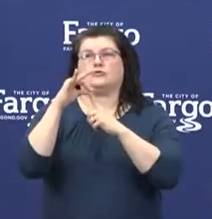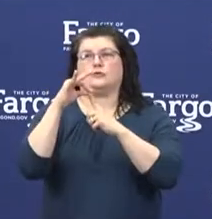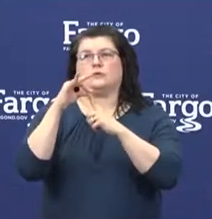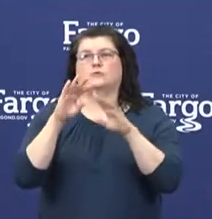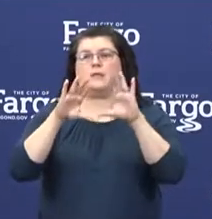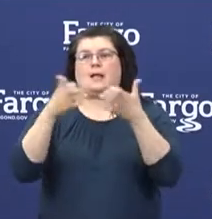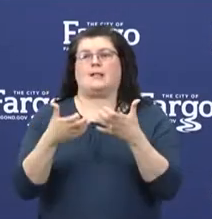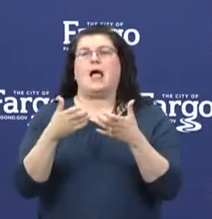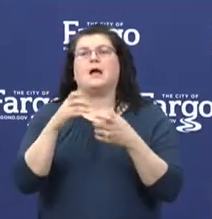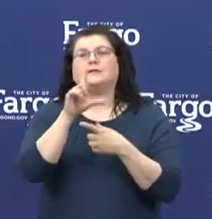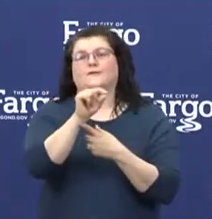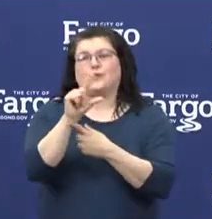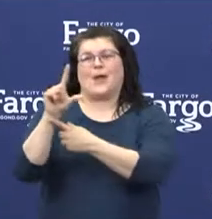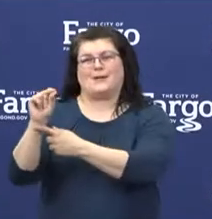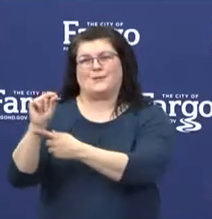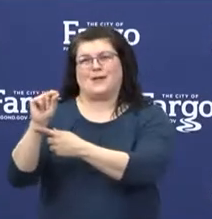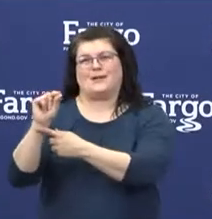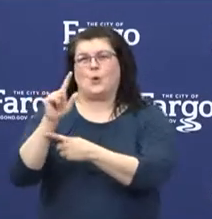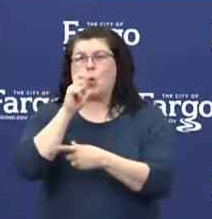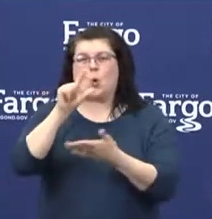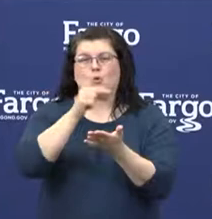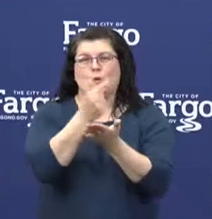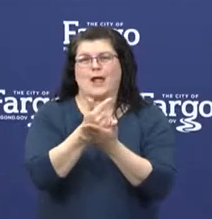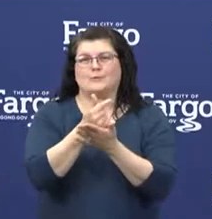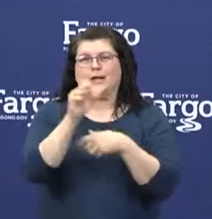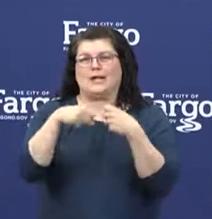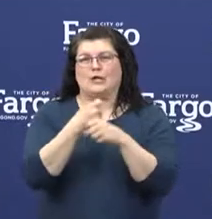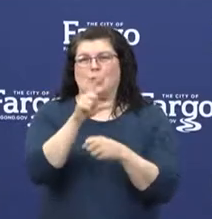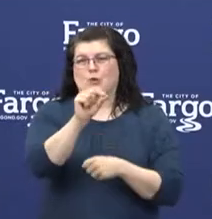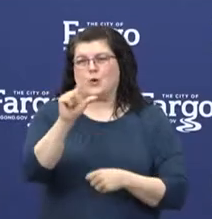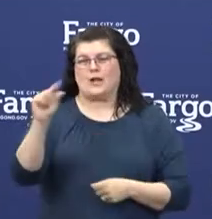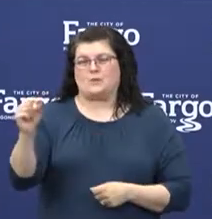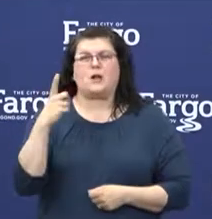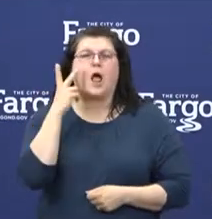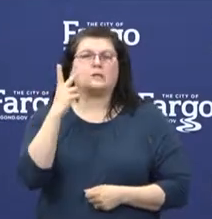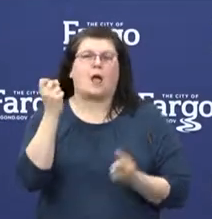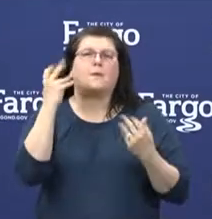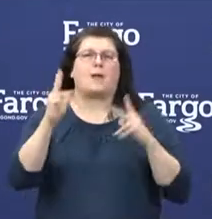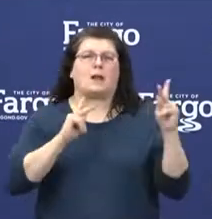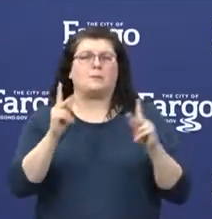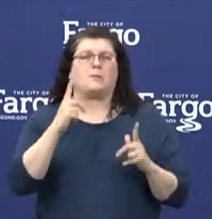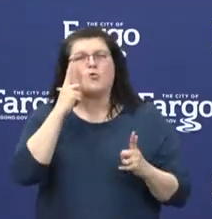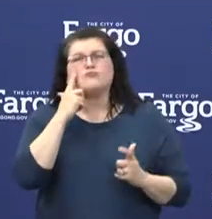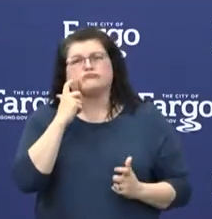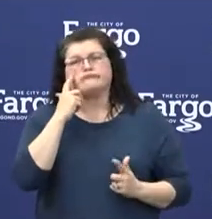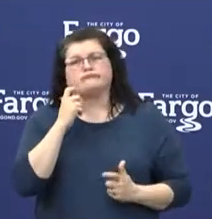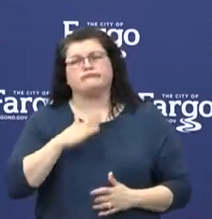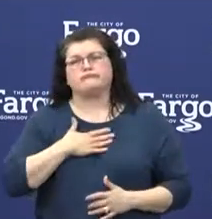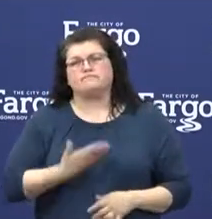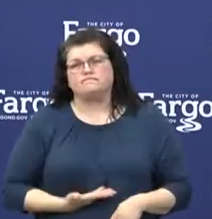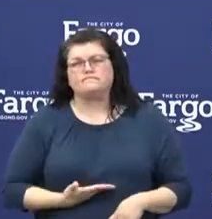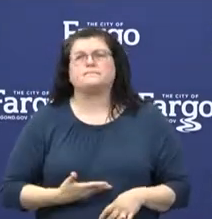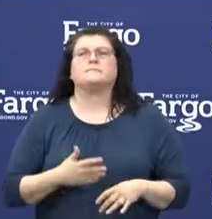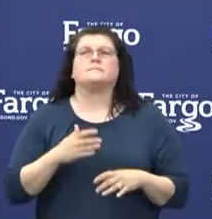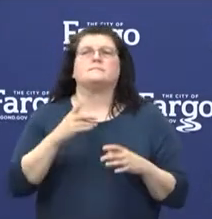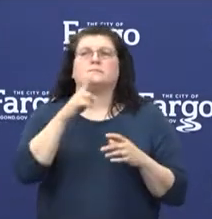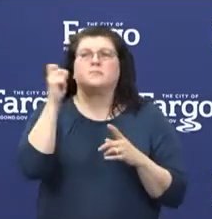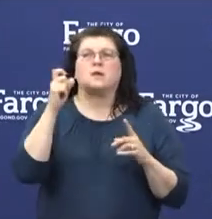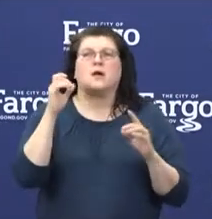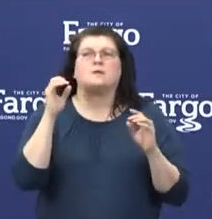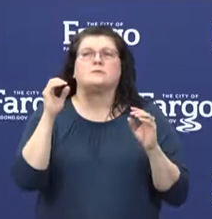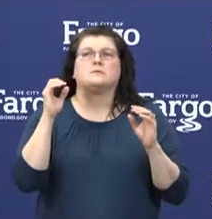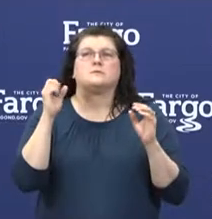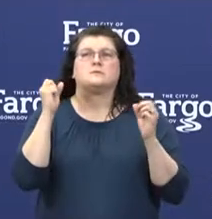of 2020. I saw on social media there were a lot of tears being shed based on the fact that there's a lot of,